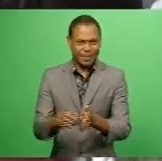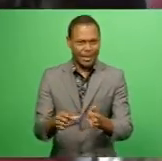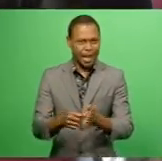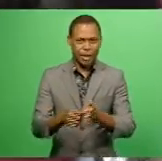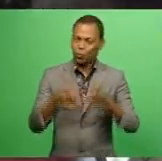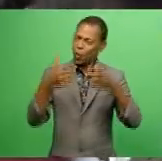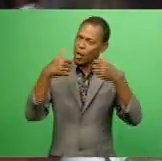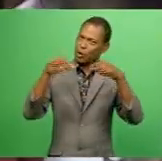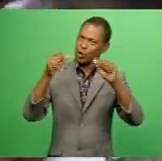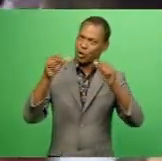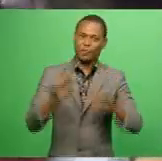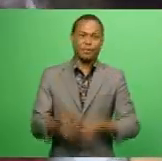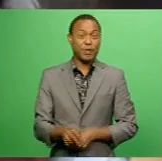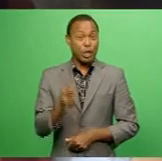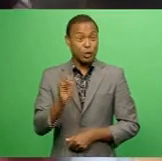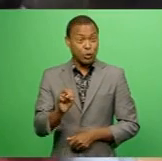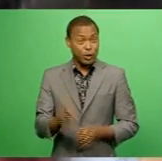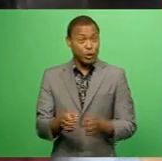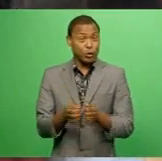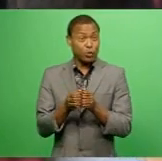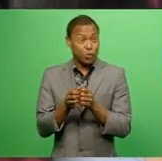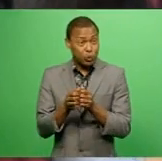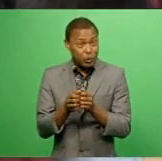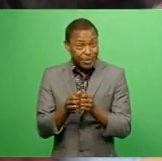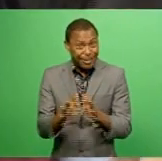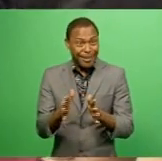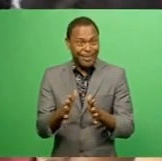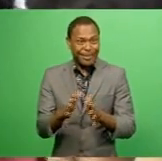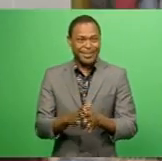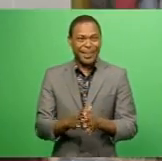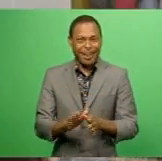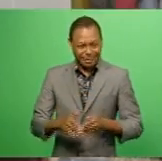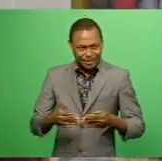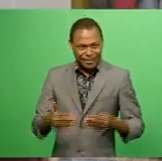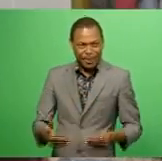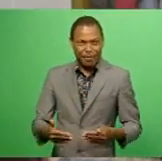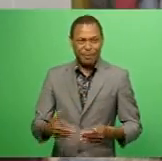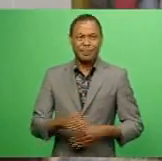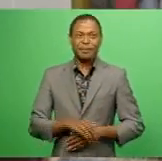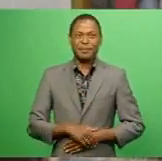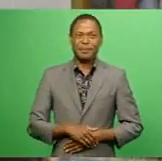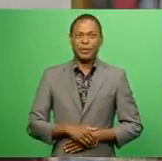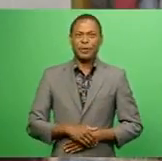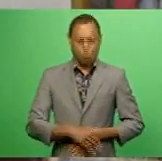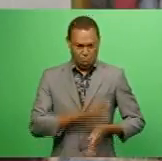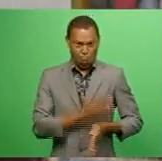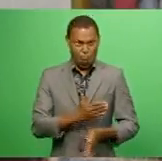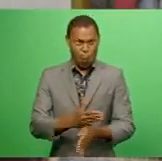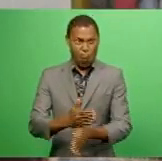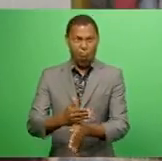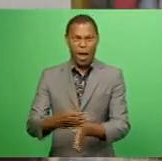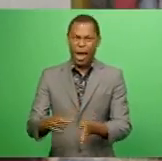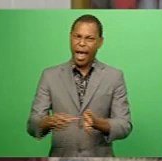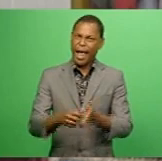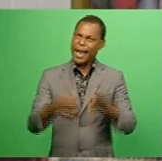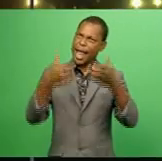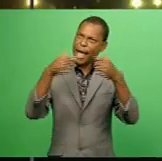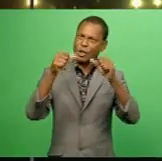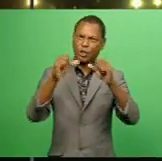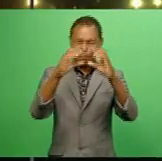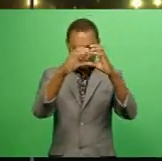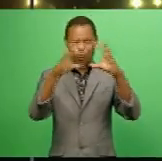need to start to think about what you want to do when you grow up, so you can work hard and achieve your goals.